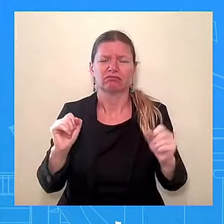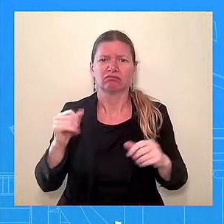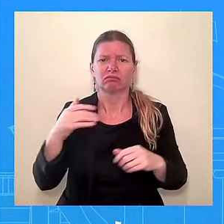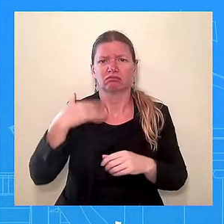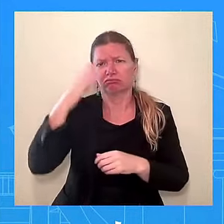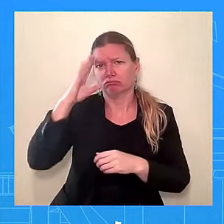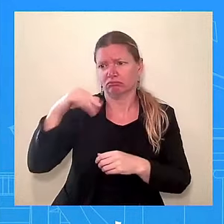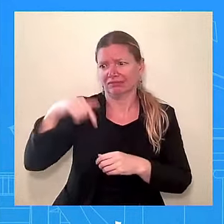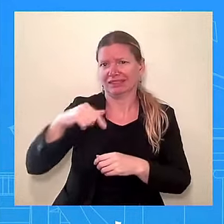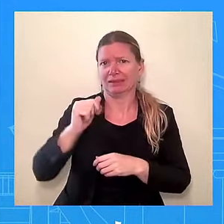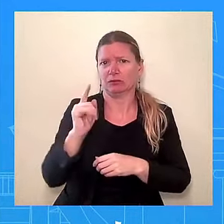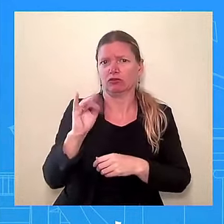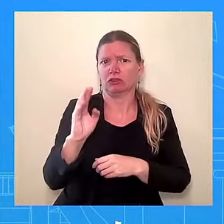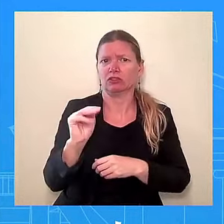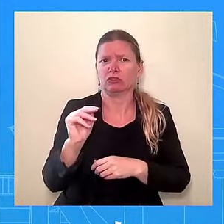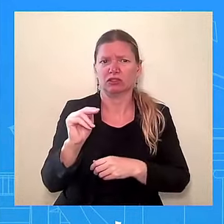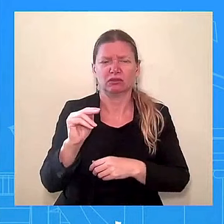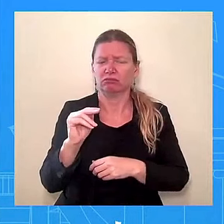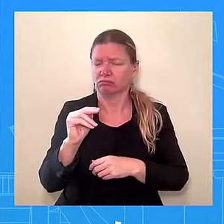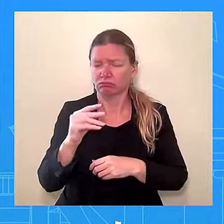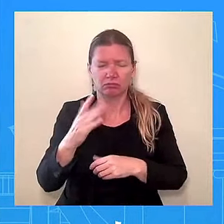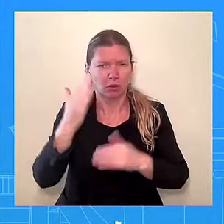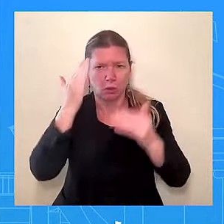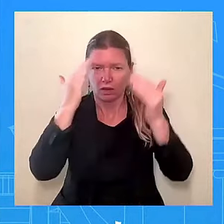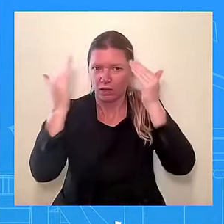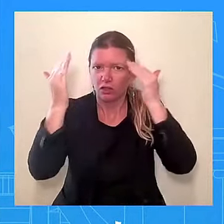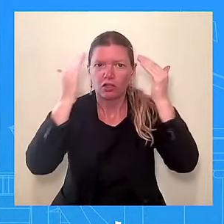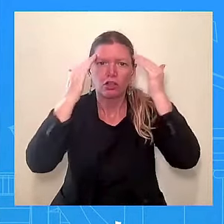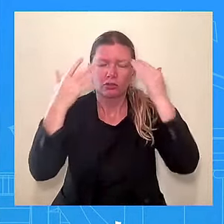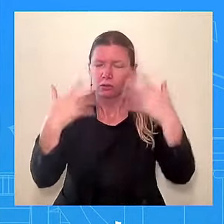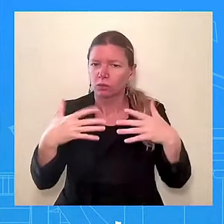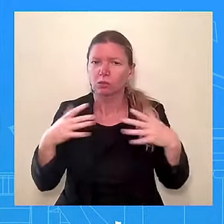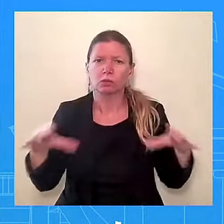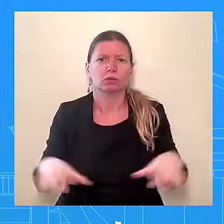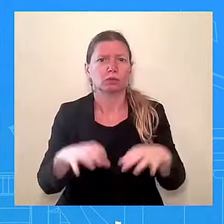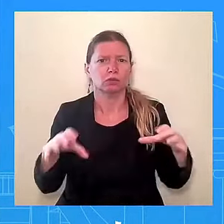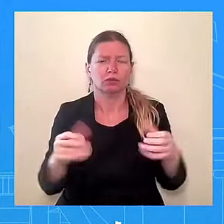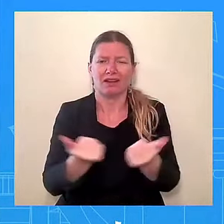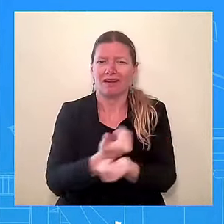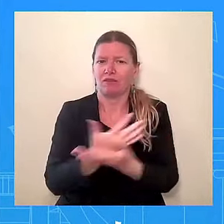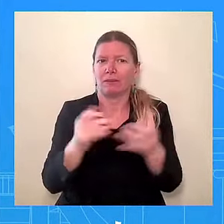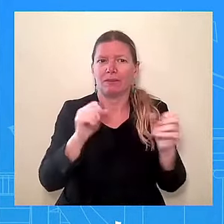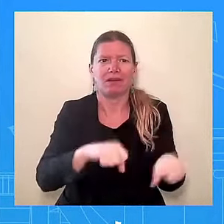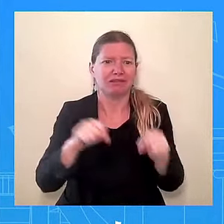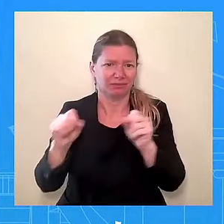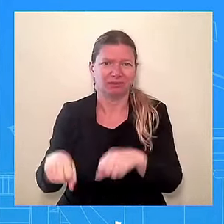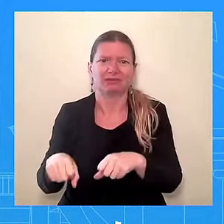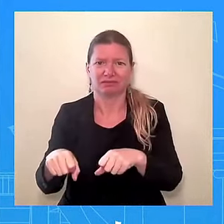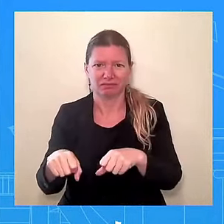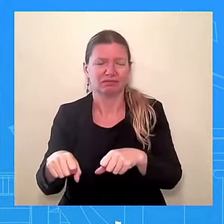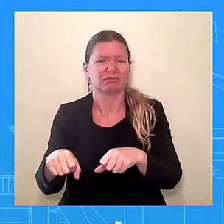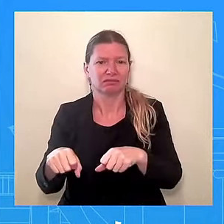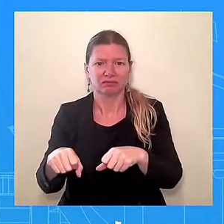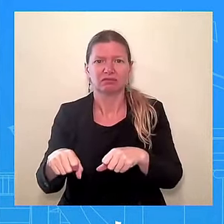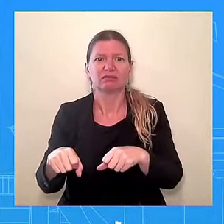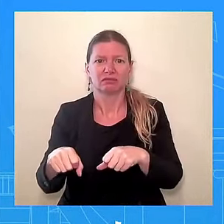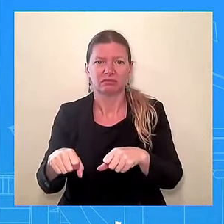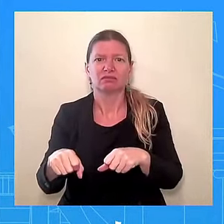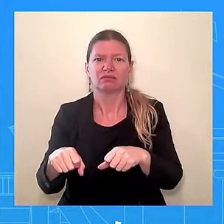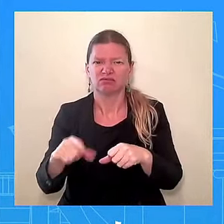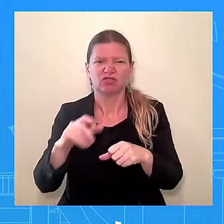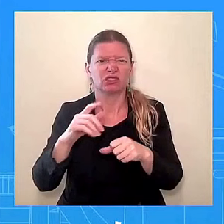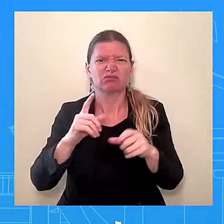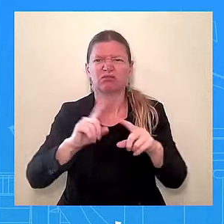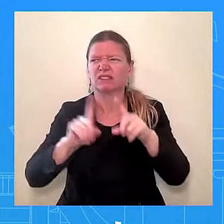everything that we can from an all-government approach to deal with this. Whether it's through the Department of Education, Homeland Security,